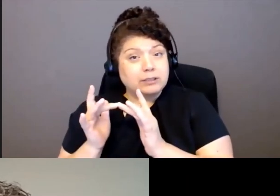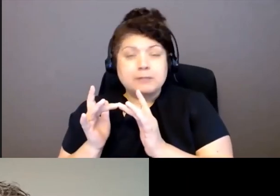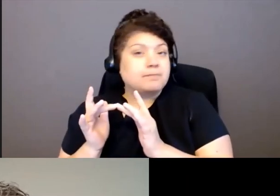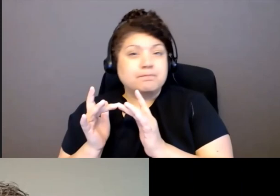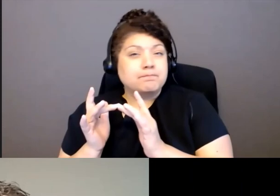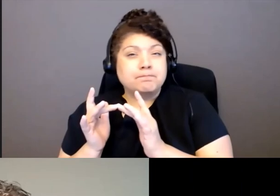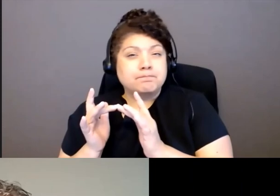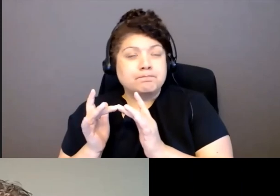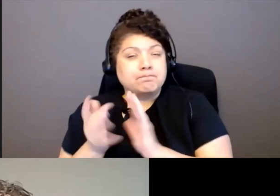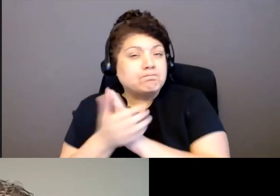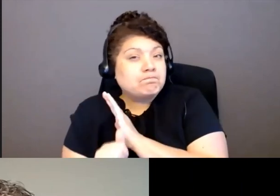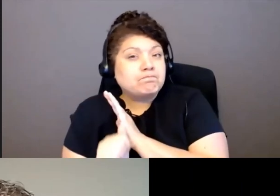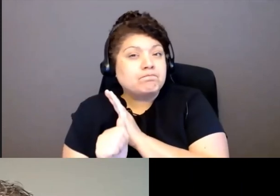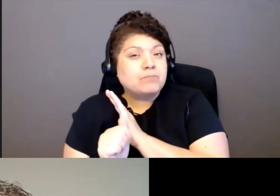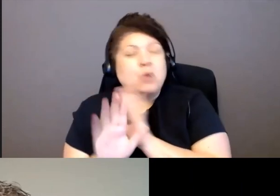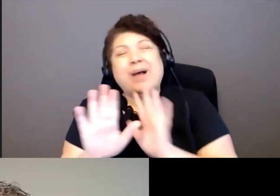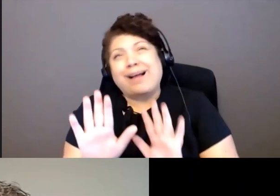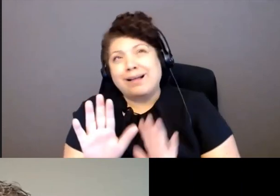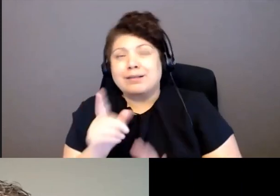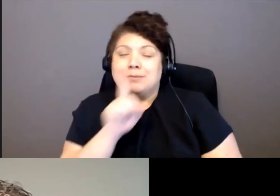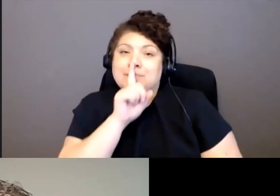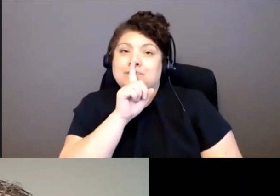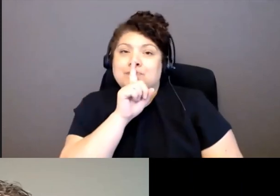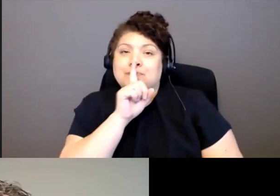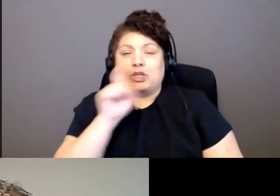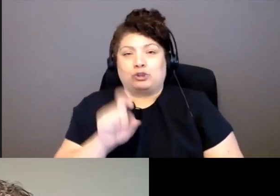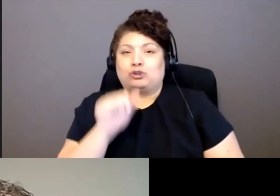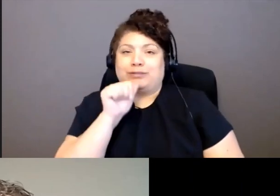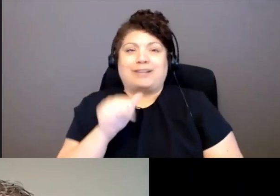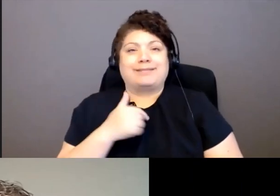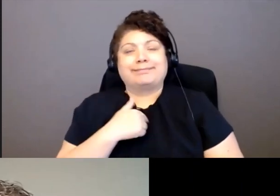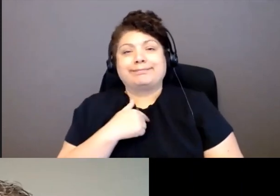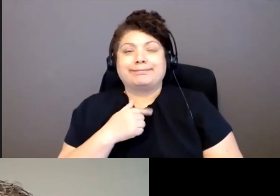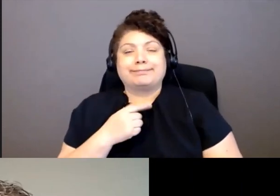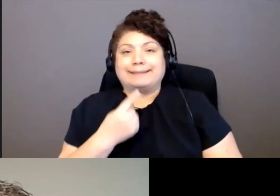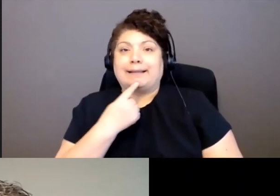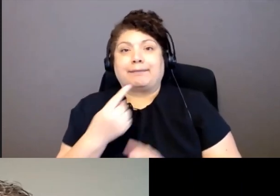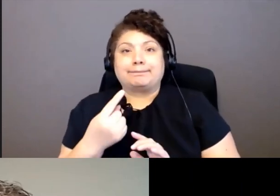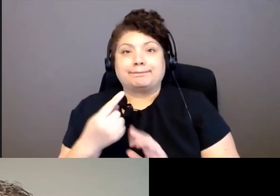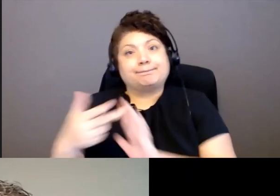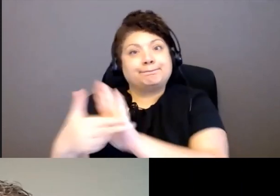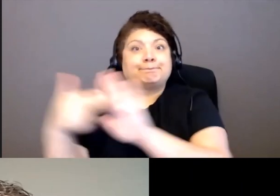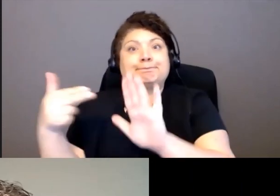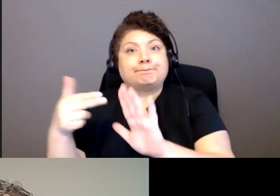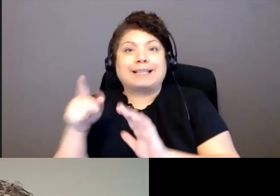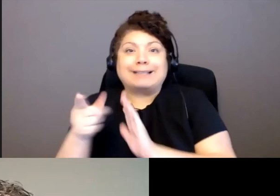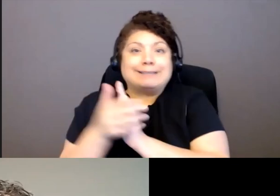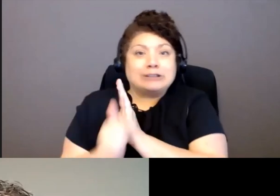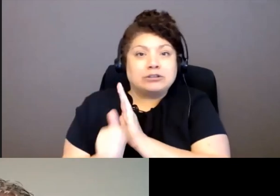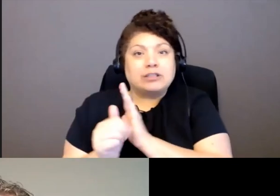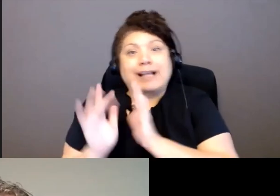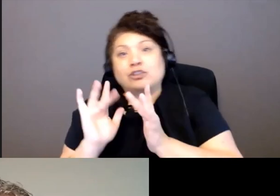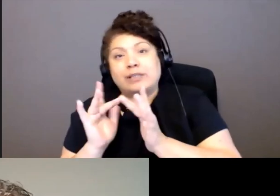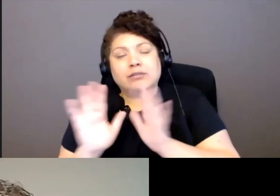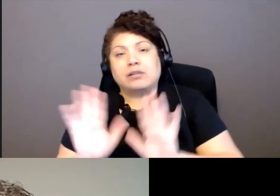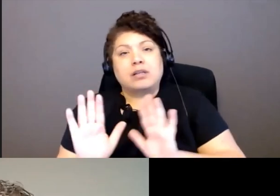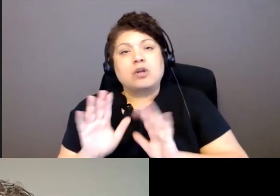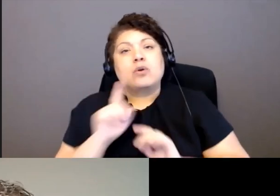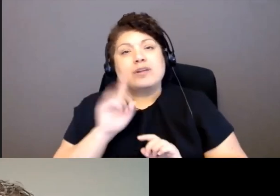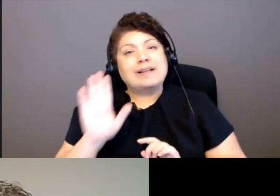internet because I, I shouldn't say that forgive me for saying that, but they're, they're, um, they're not knowledgeable in,